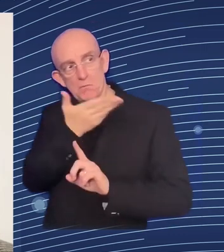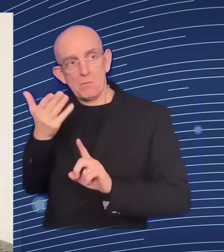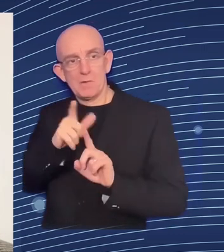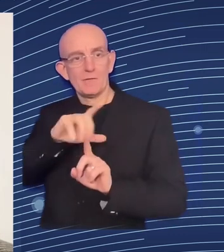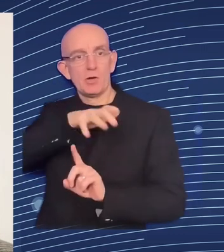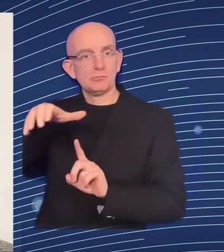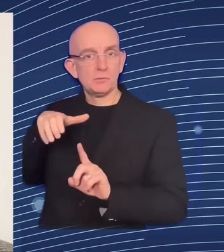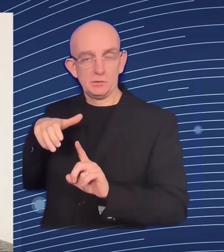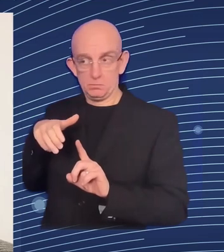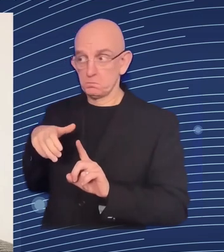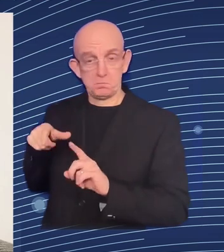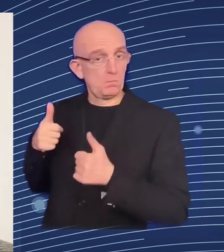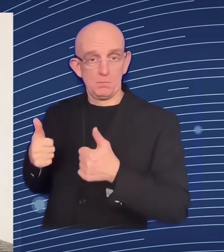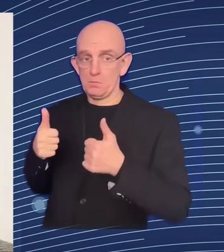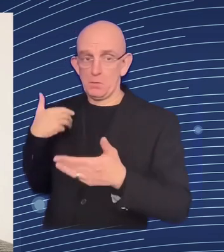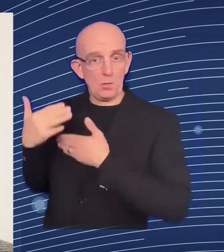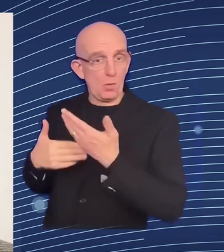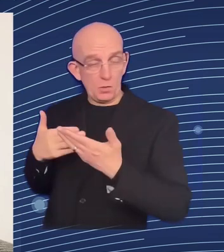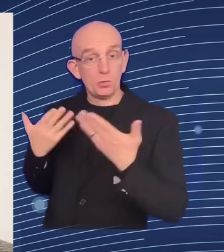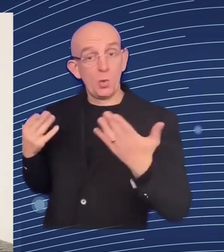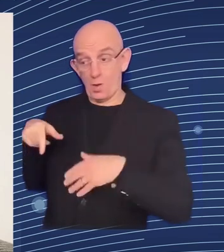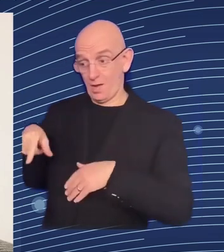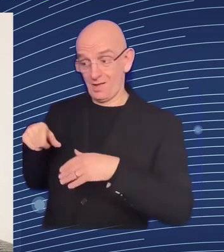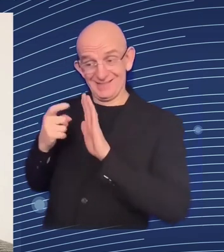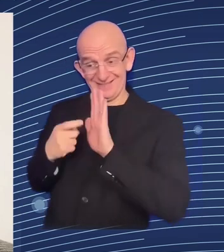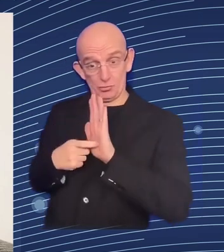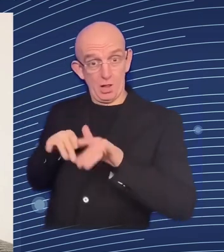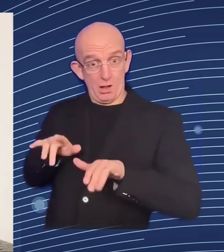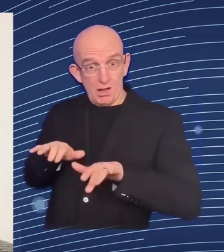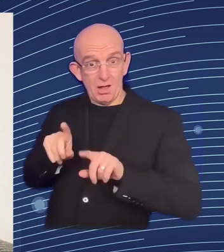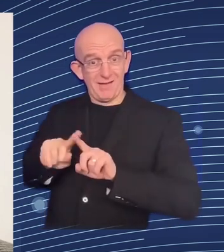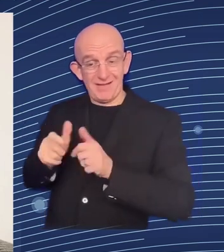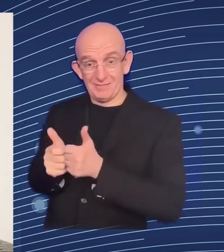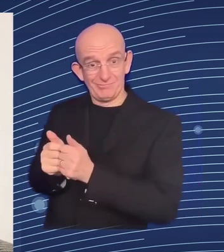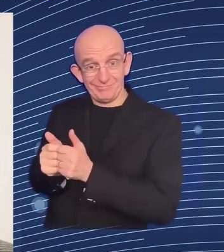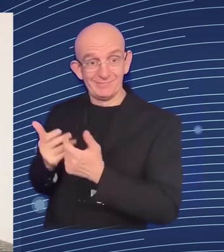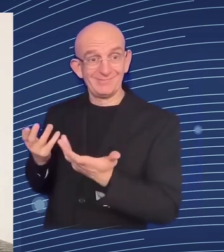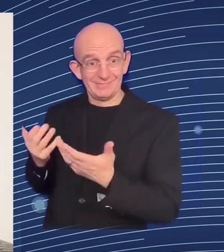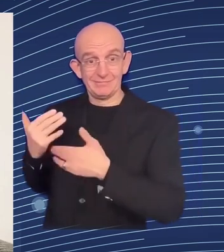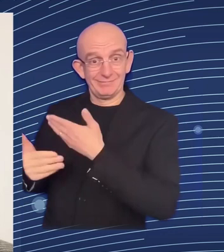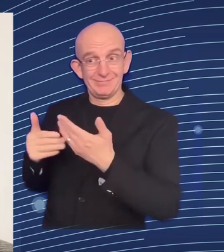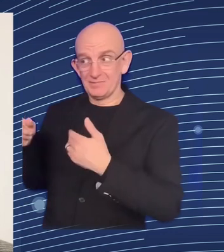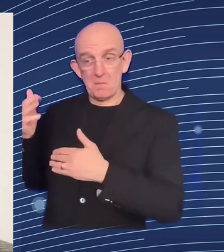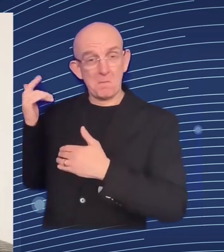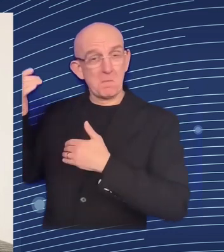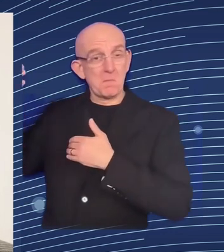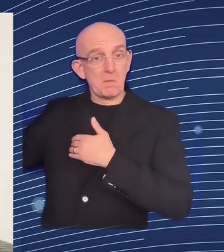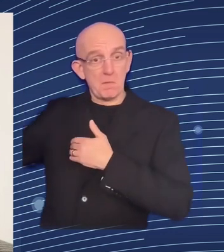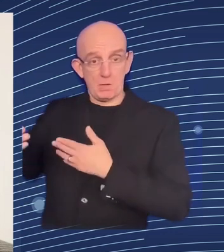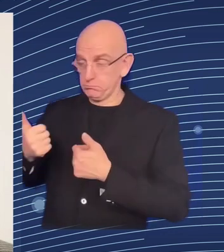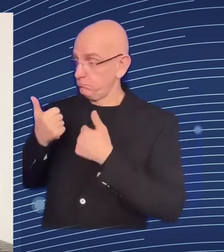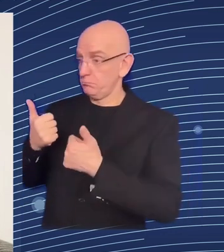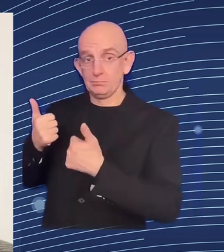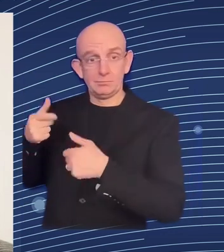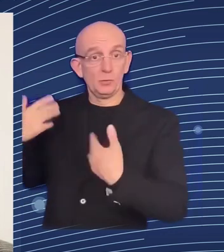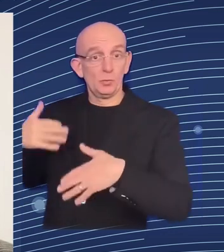has been quite in advance and this is an asset for this country obviously especially also in war times and we are not